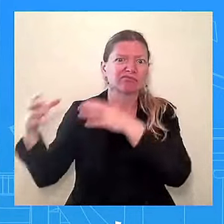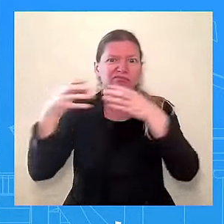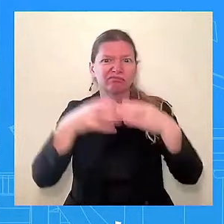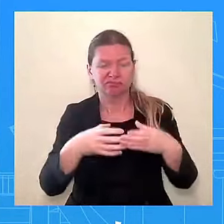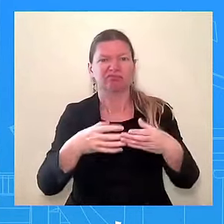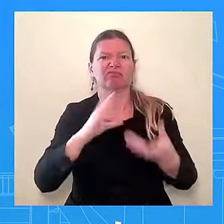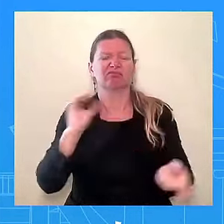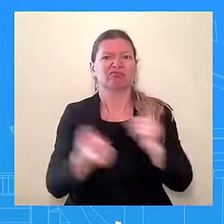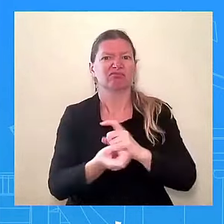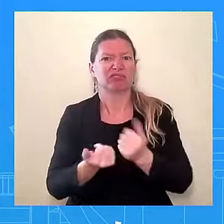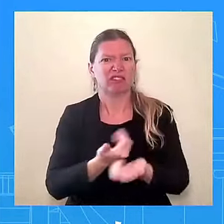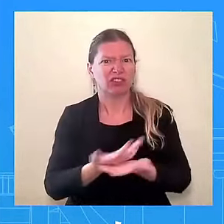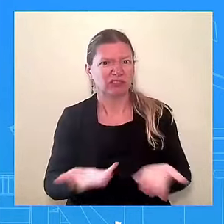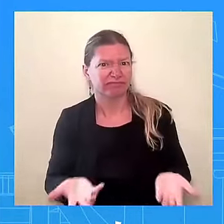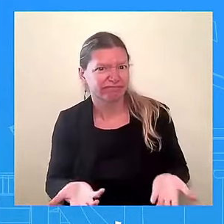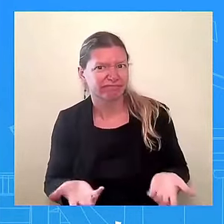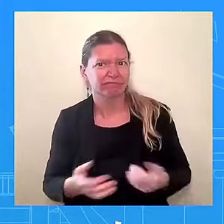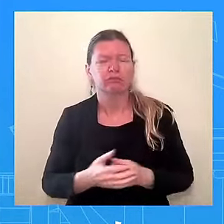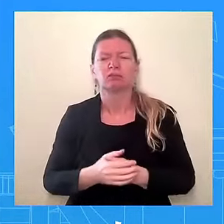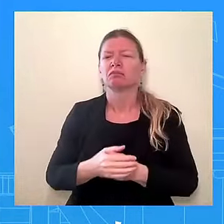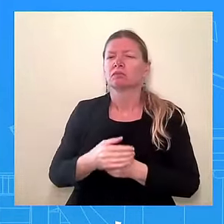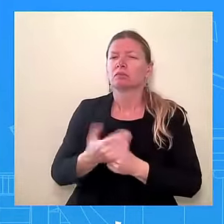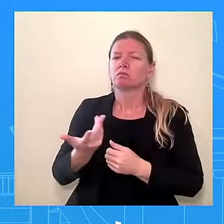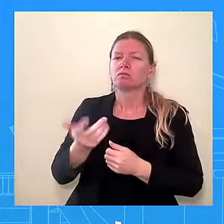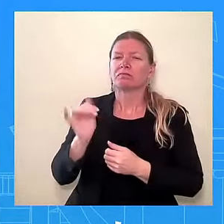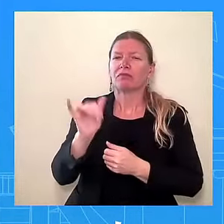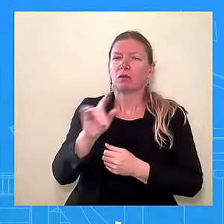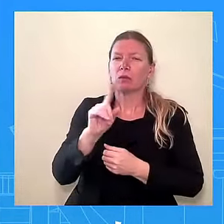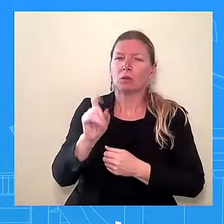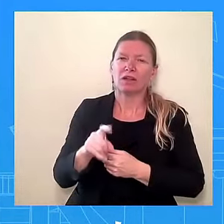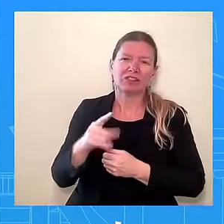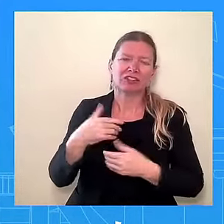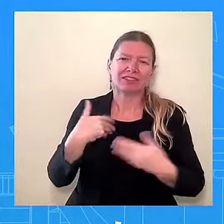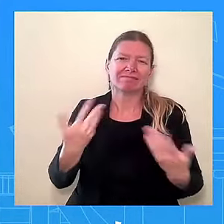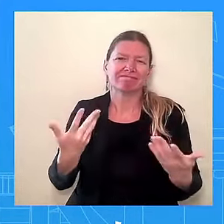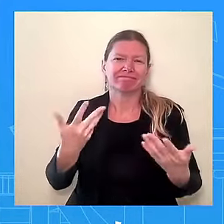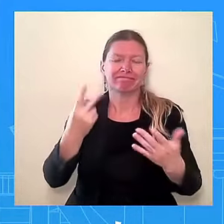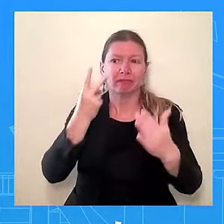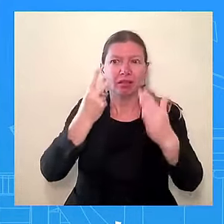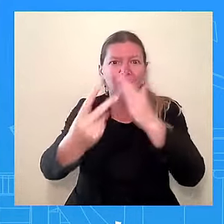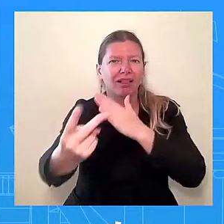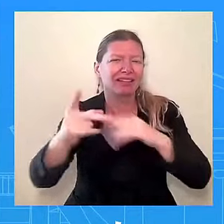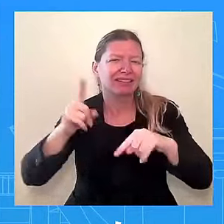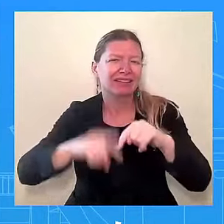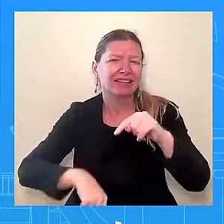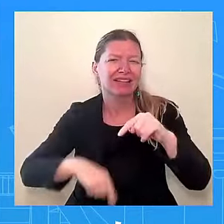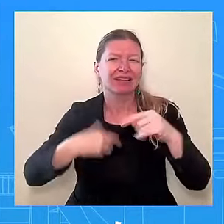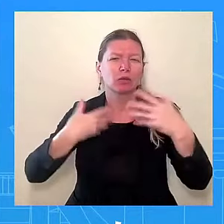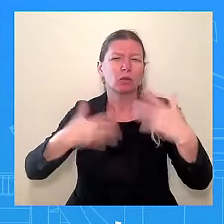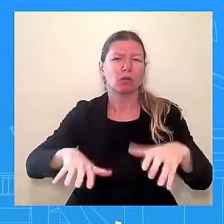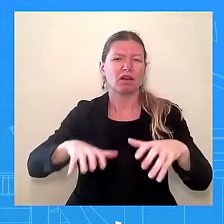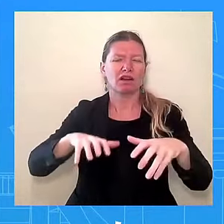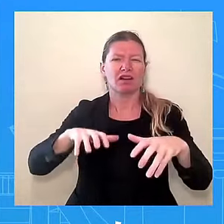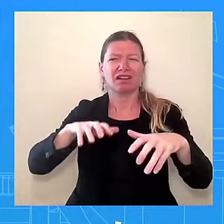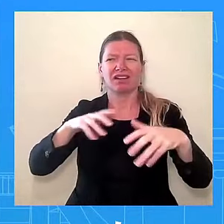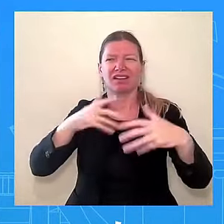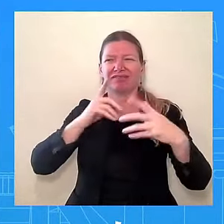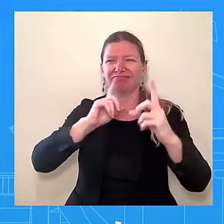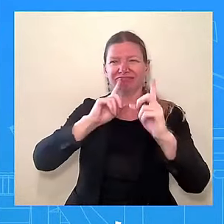without going into specifics about the election, because, as I mentioned to Karina, I don't really want to get arrested for violating the Hatch Act today.